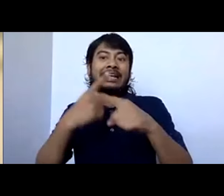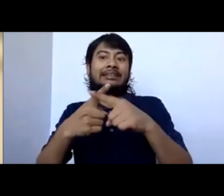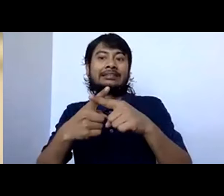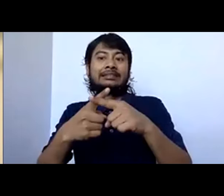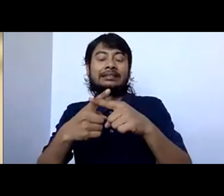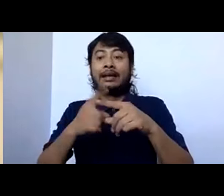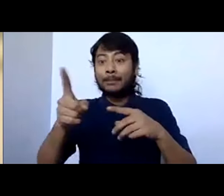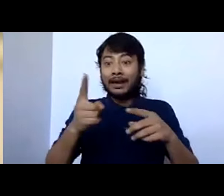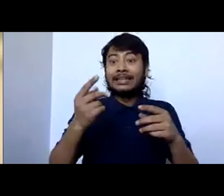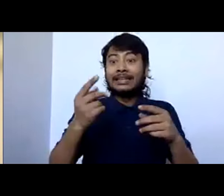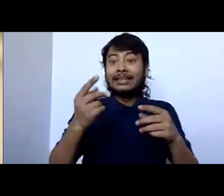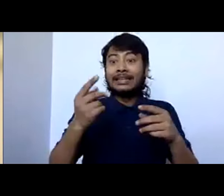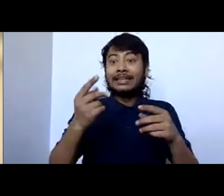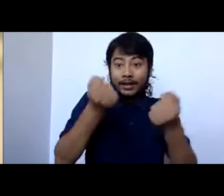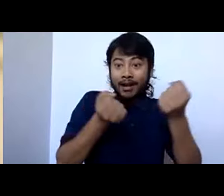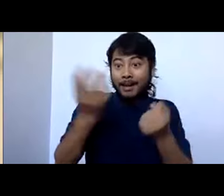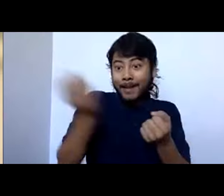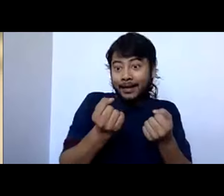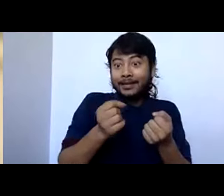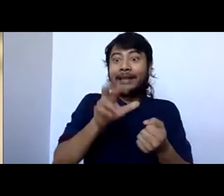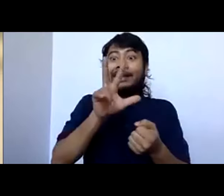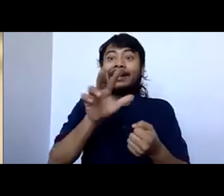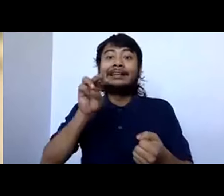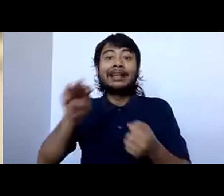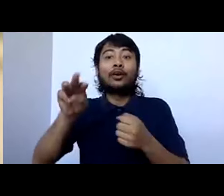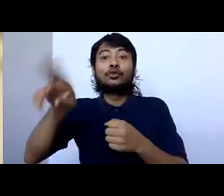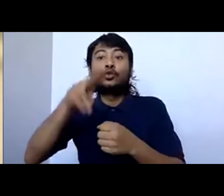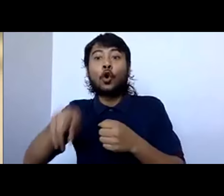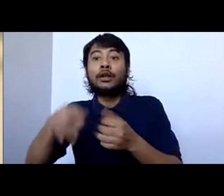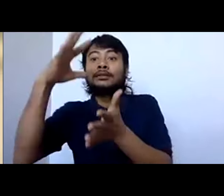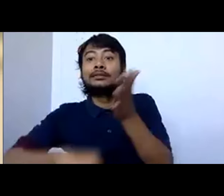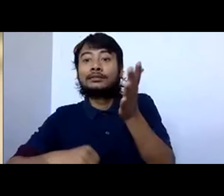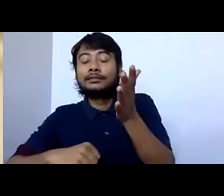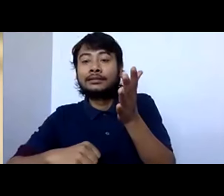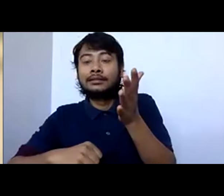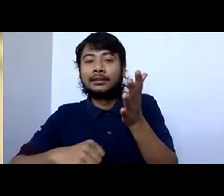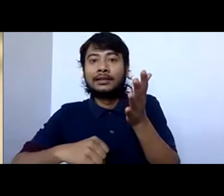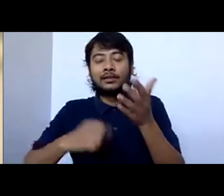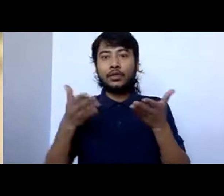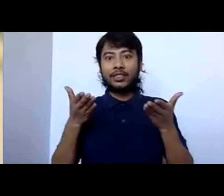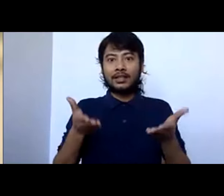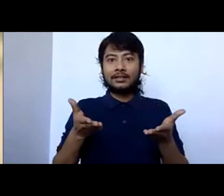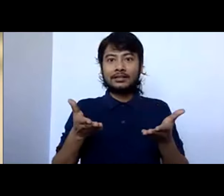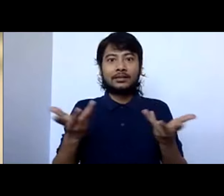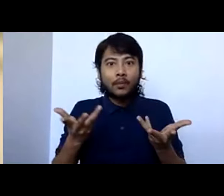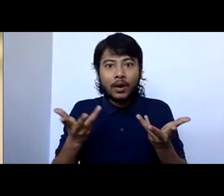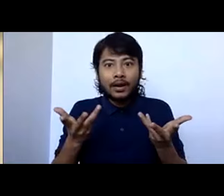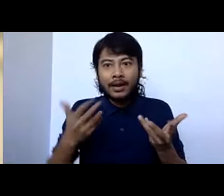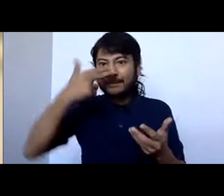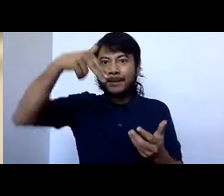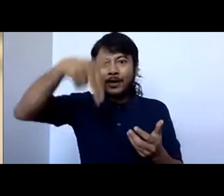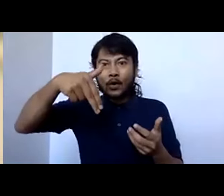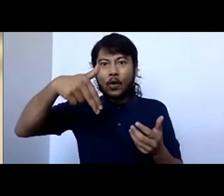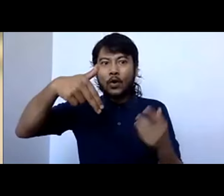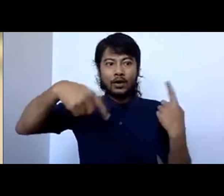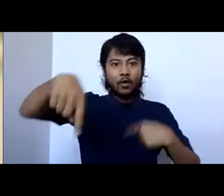,000, you know, discount on it. So it became a scheme where, you know, in a way, the petrol cars were